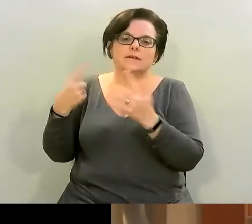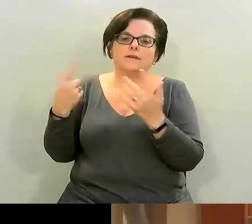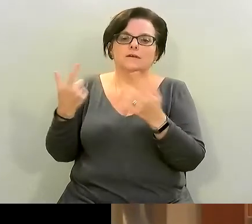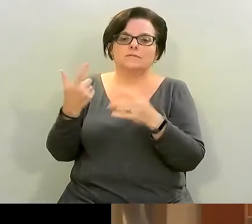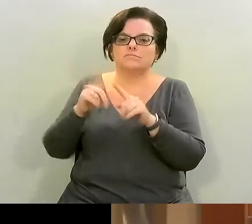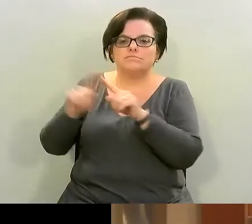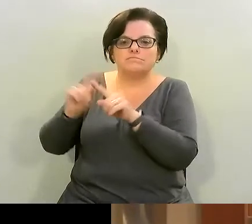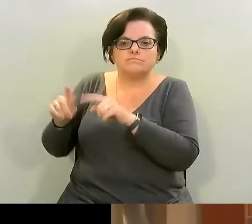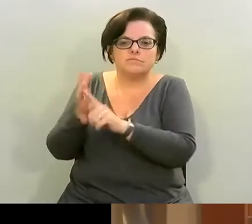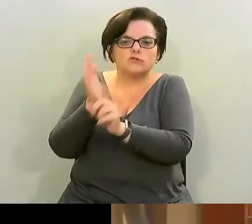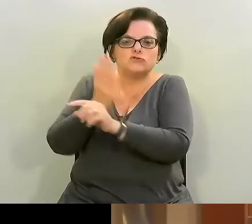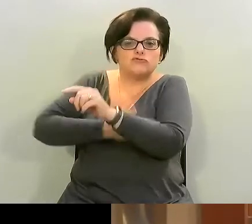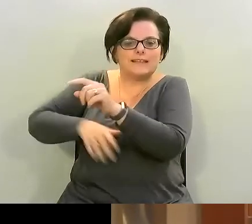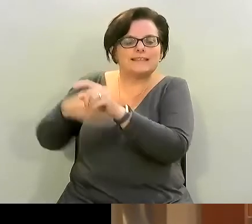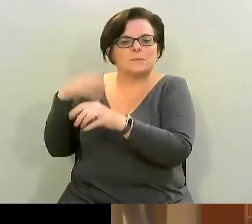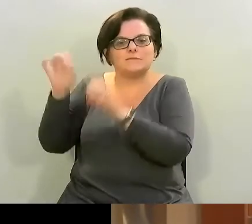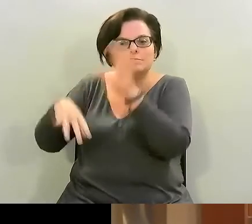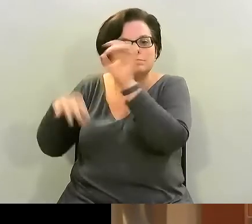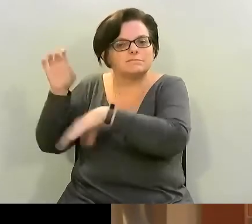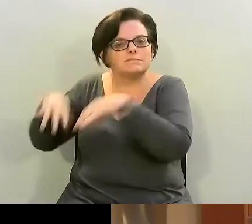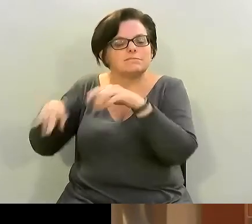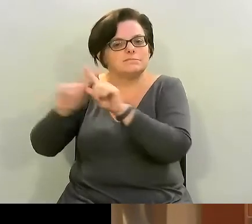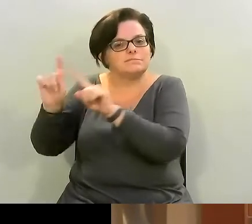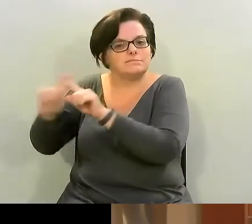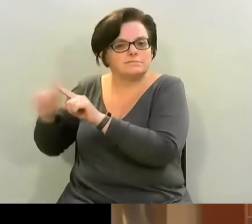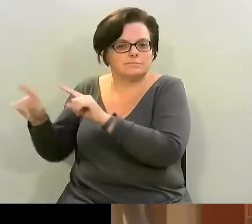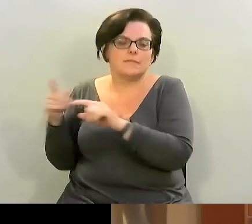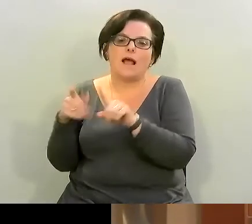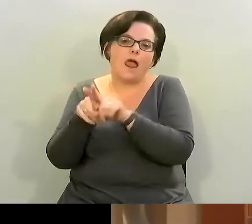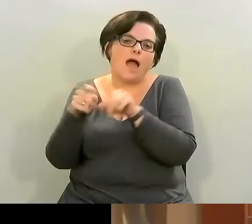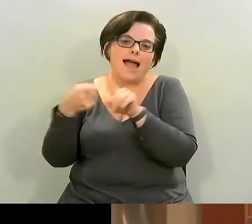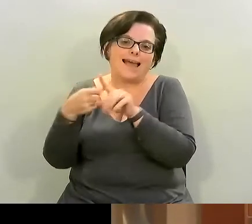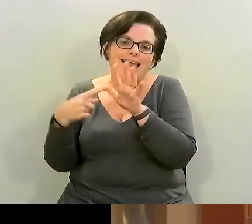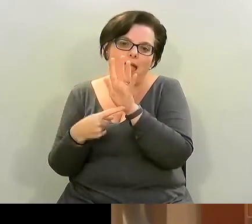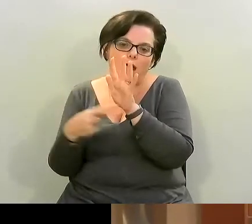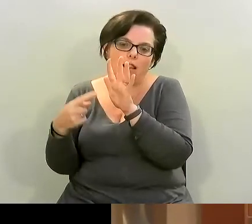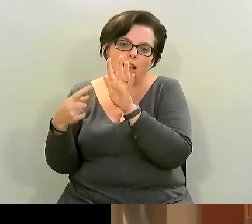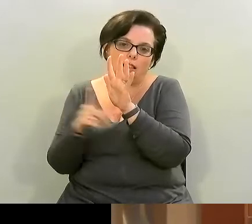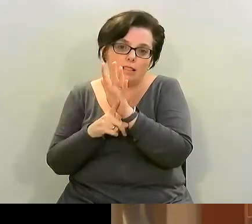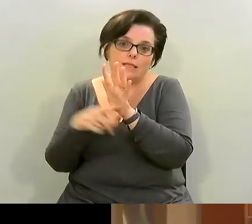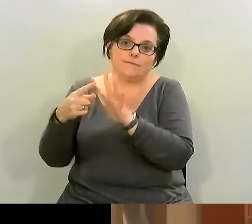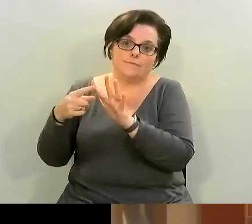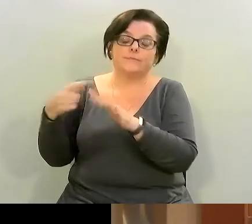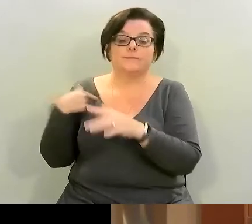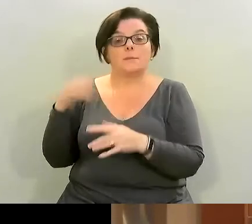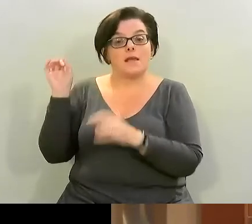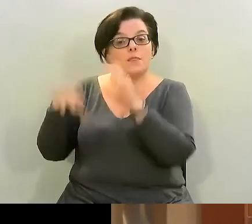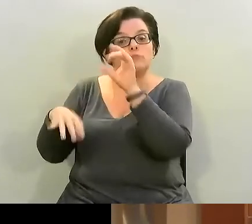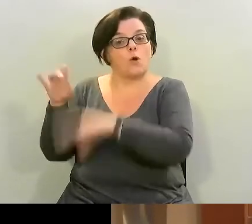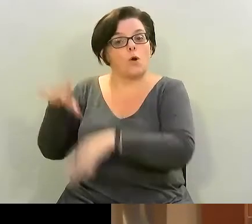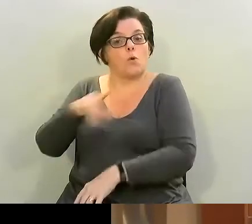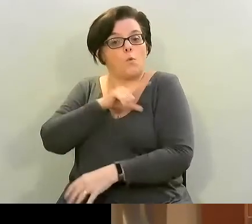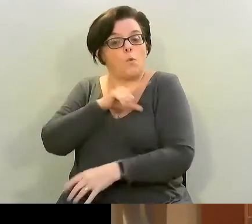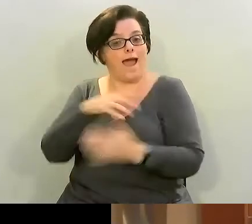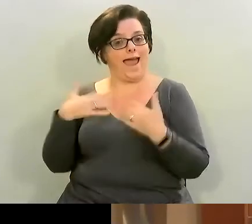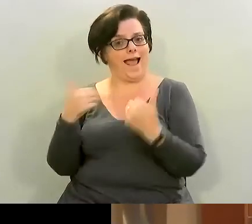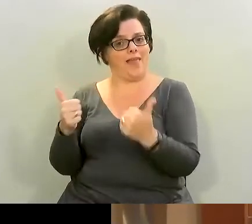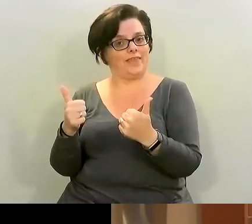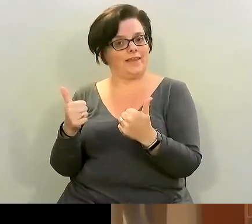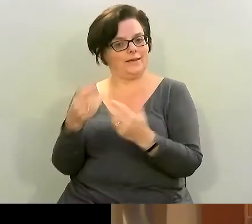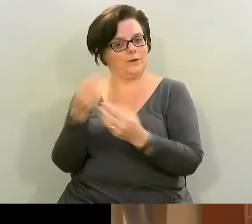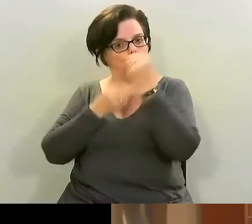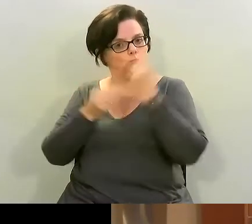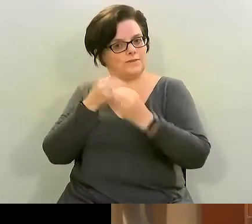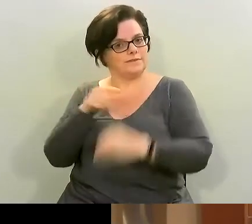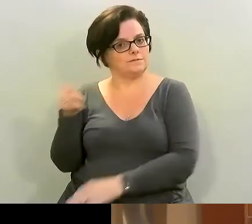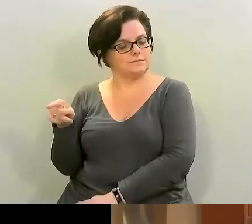have sometimes i've thrown in leaves of kale and the reason i do that is these are great healthy nutrients and the variety